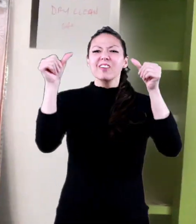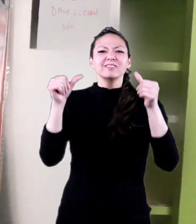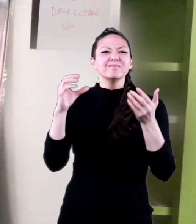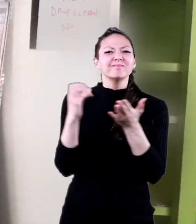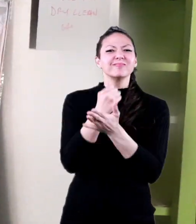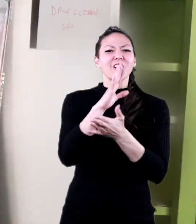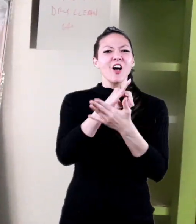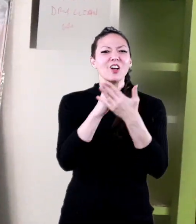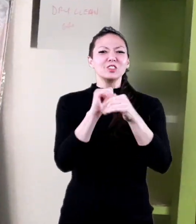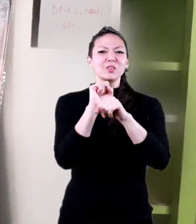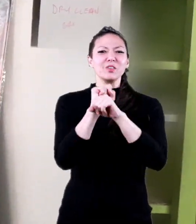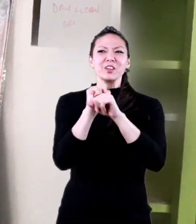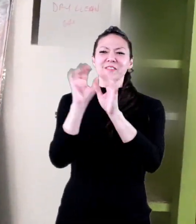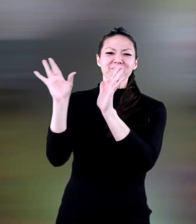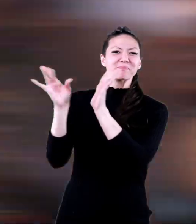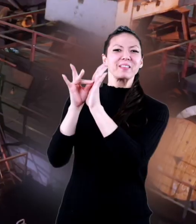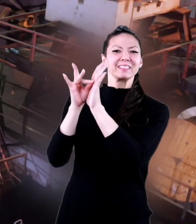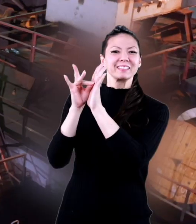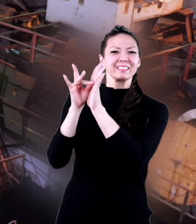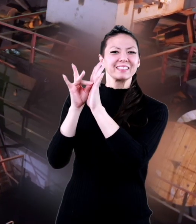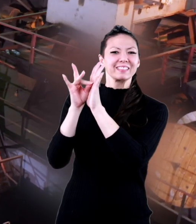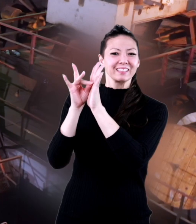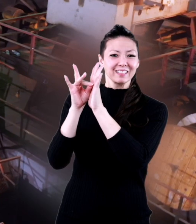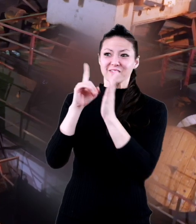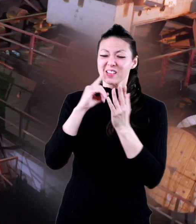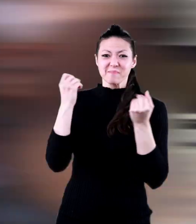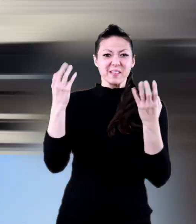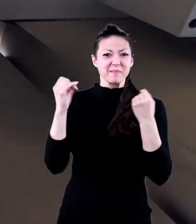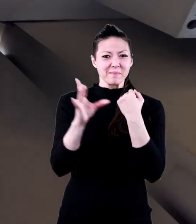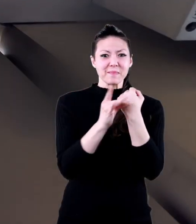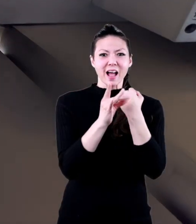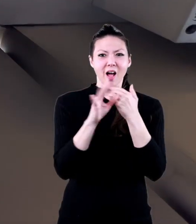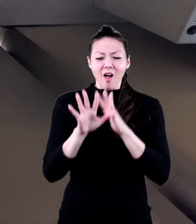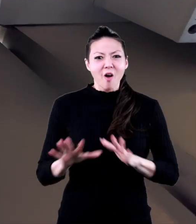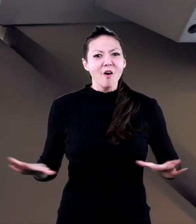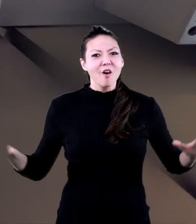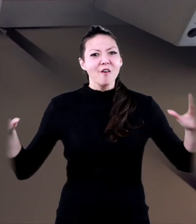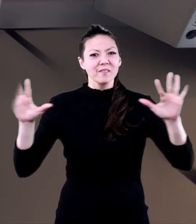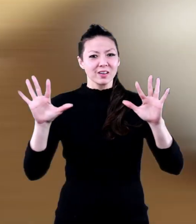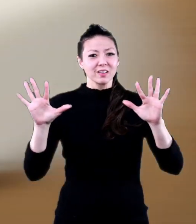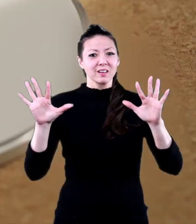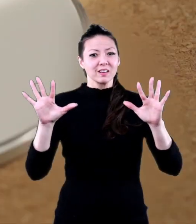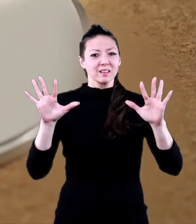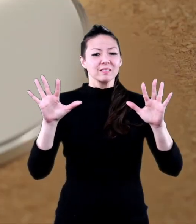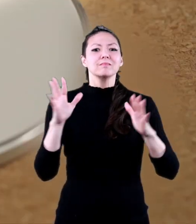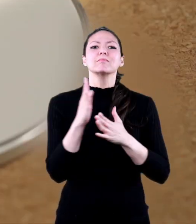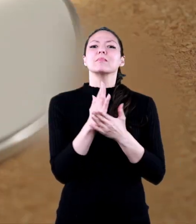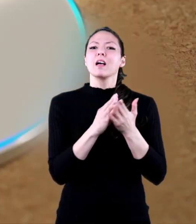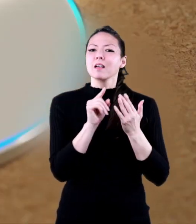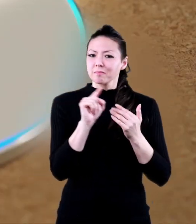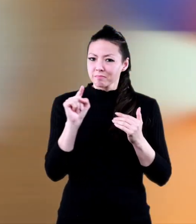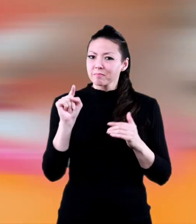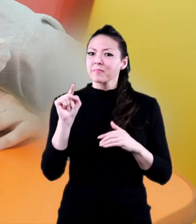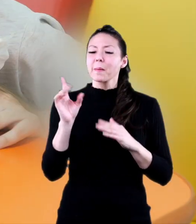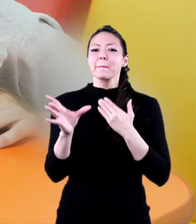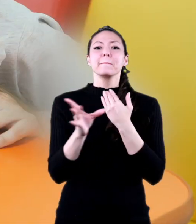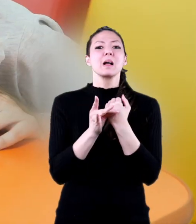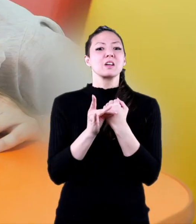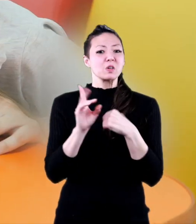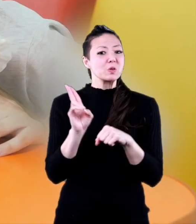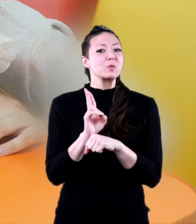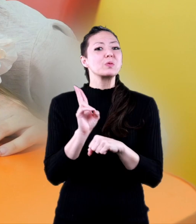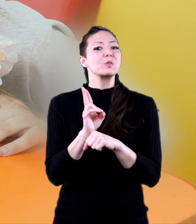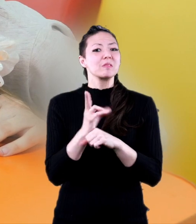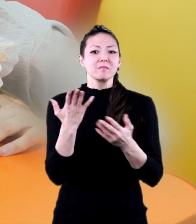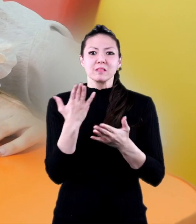latest piece of artwork on the fridge, magnets are all around. At some point, you have probably used